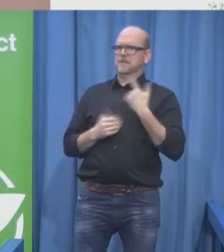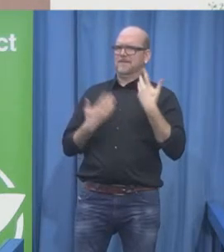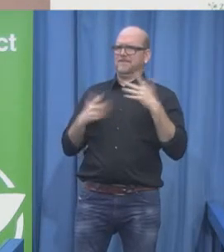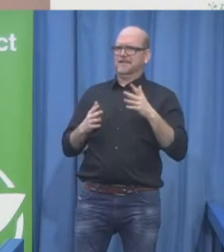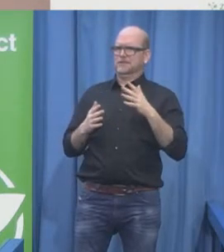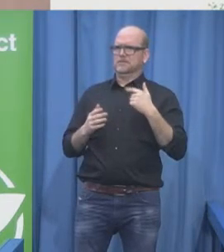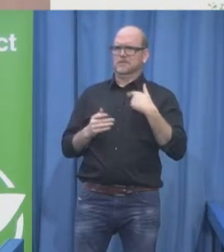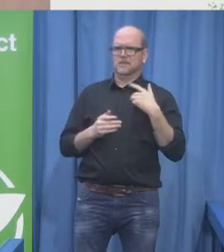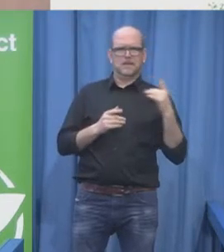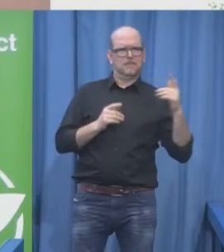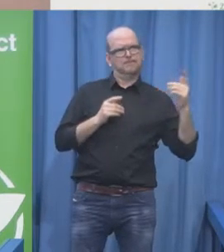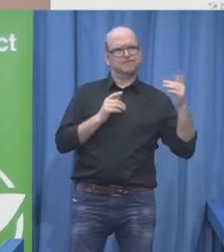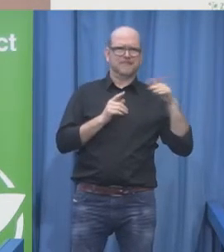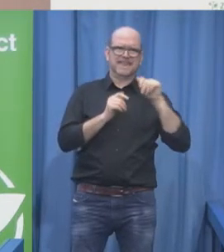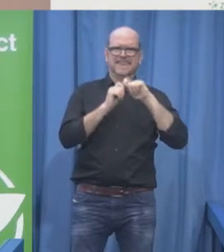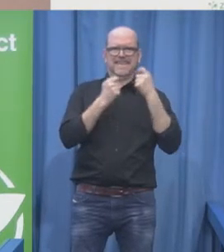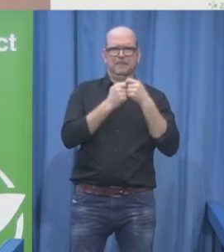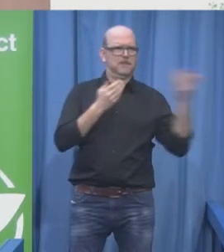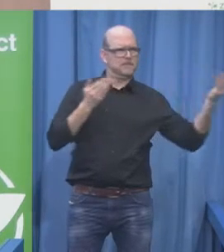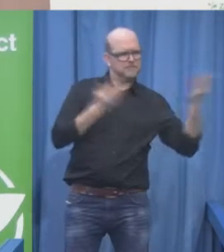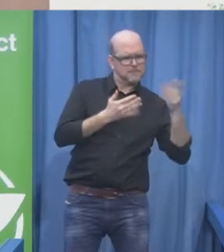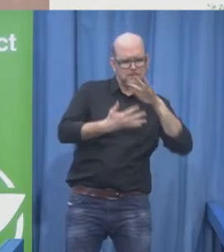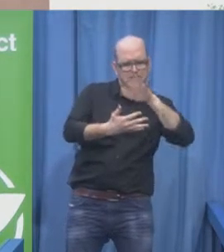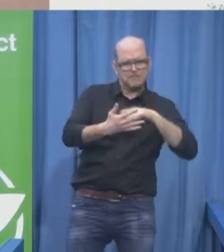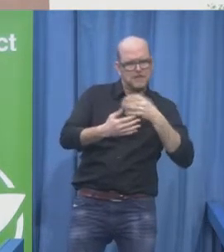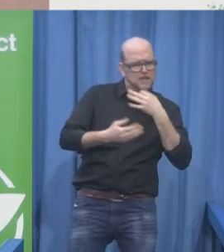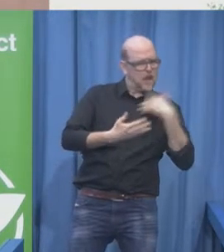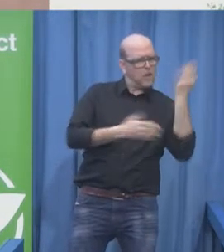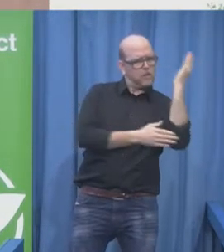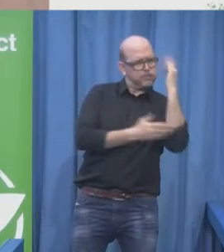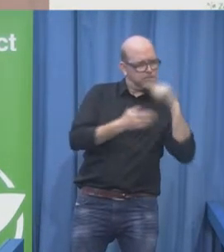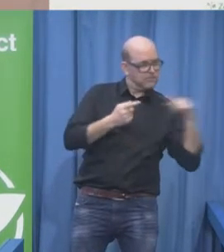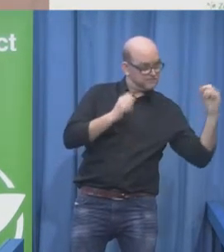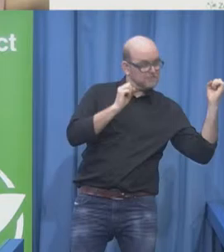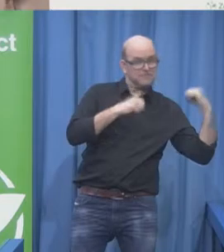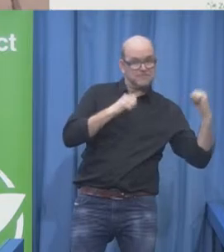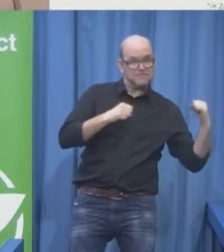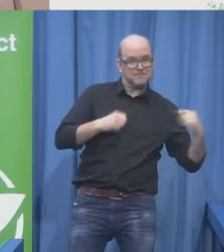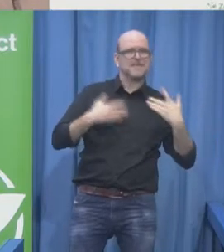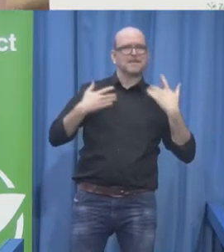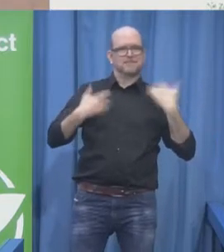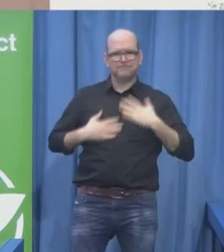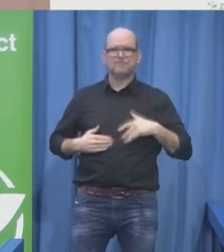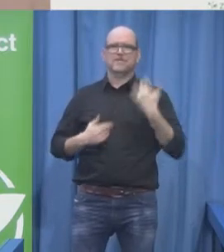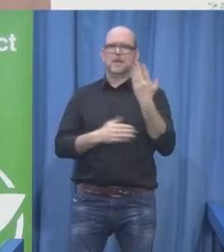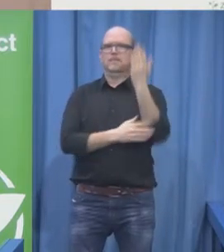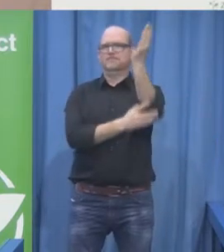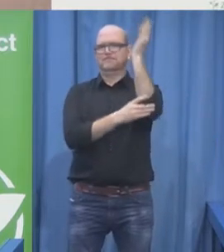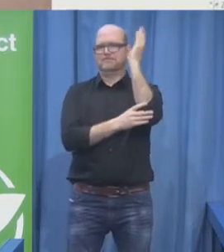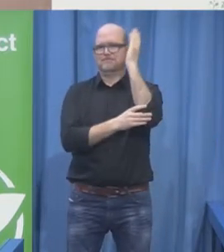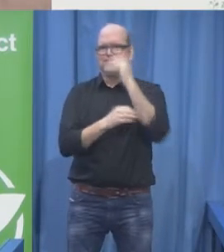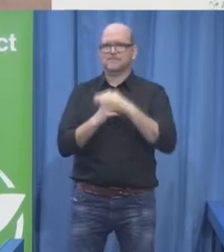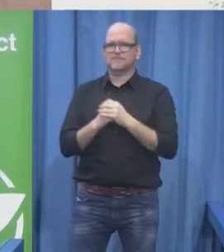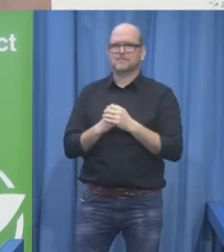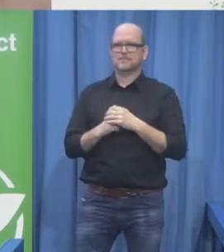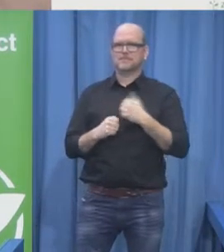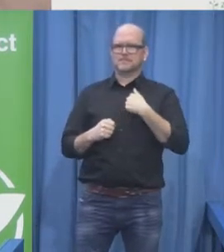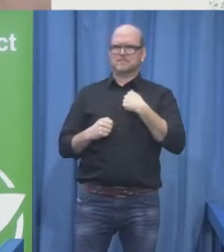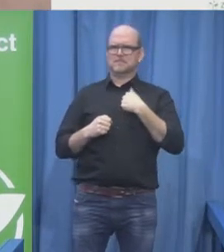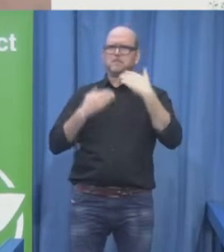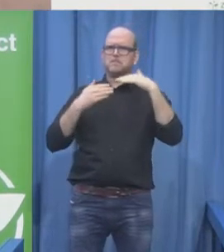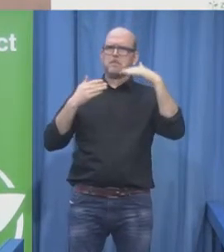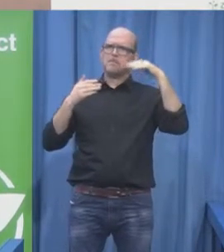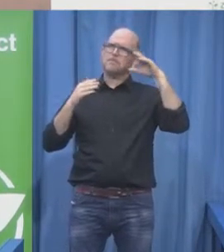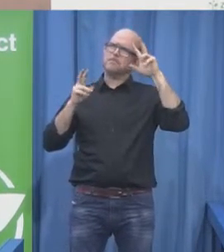also sometimes to open up a parenthesis and share with you something more personal. You see, I'm wearing here